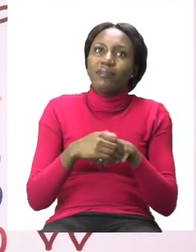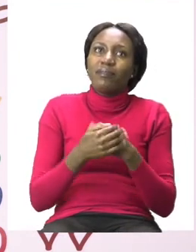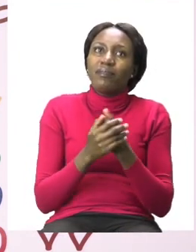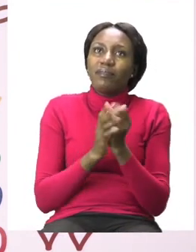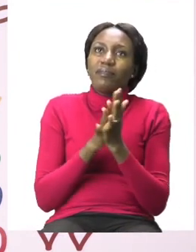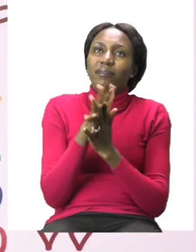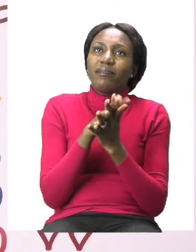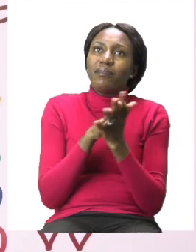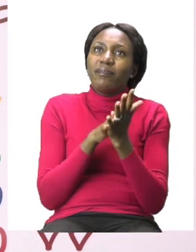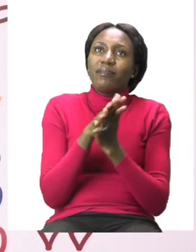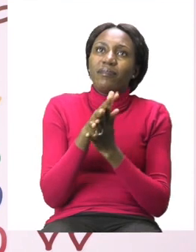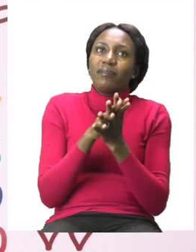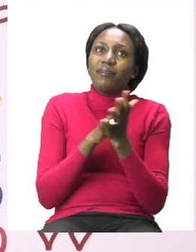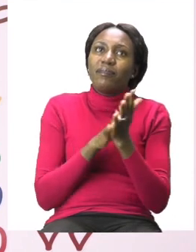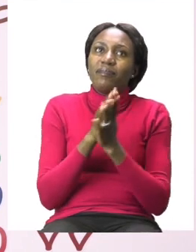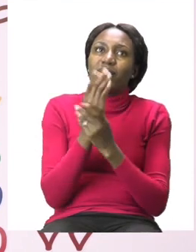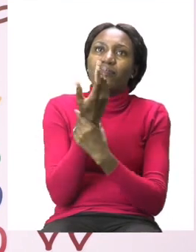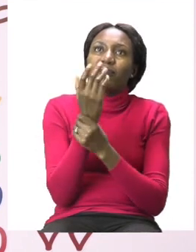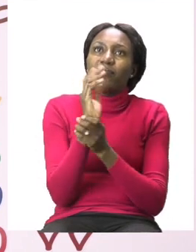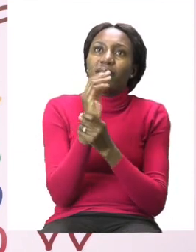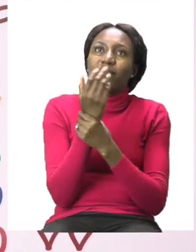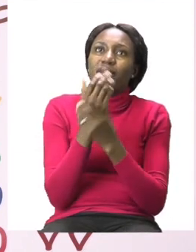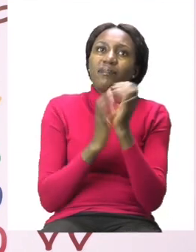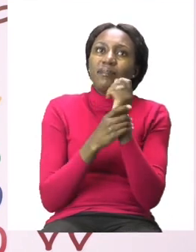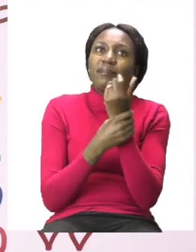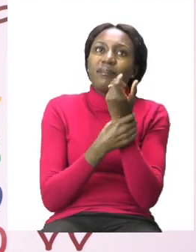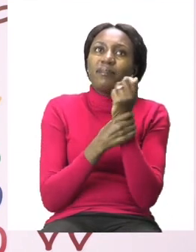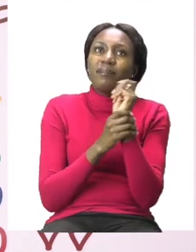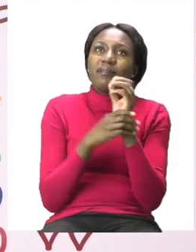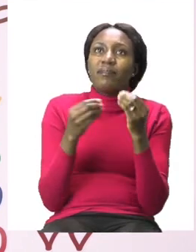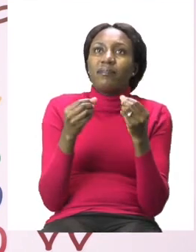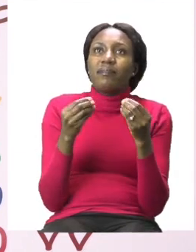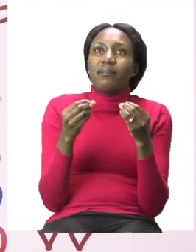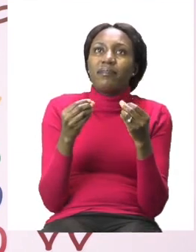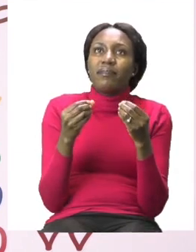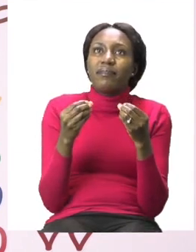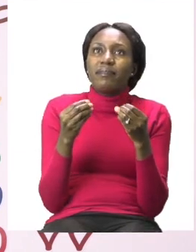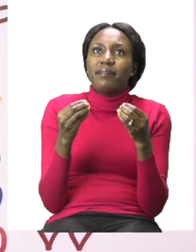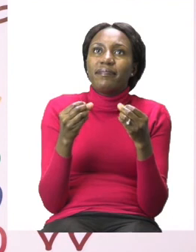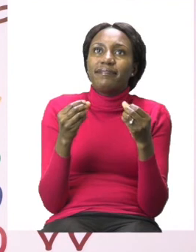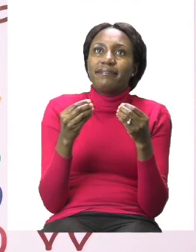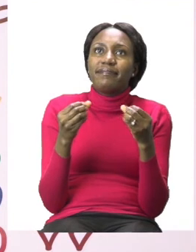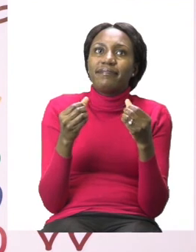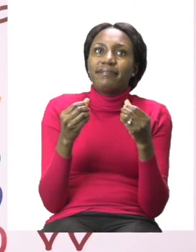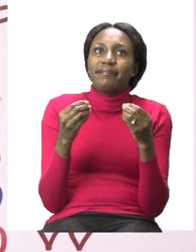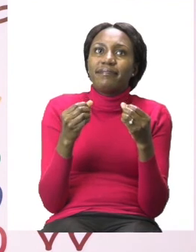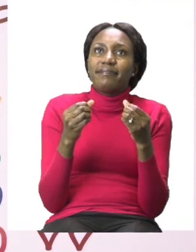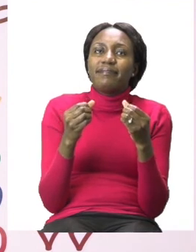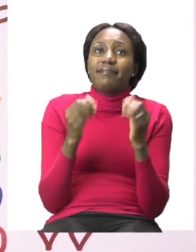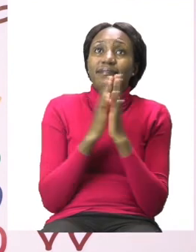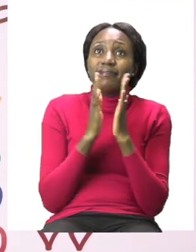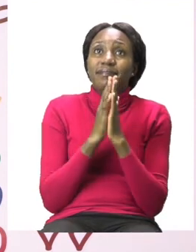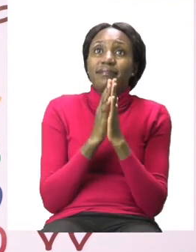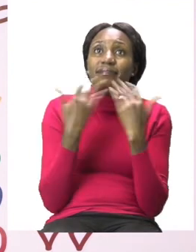between our fingers, on our wrists and our fingertips too. Make sure your hands